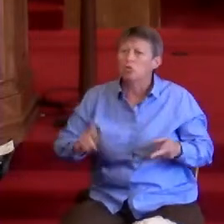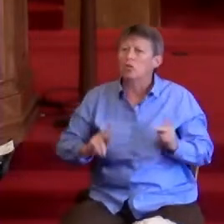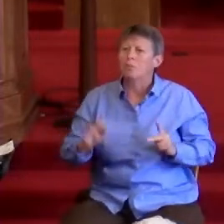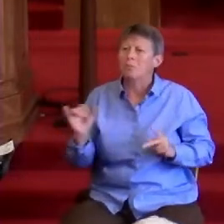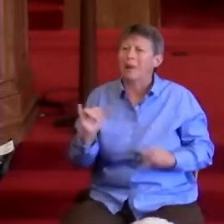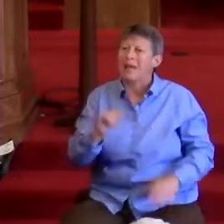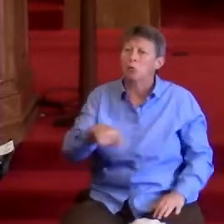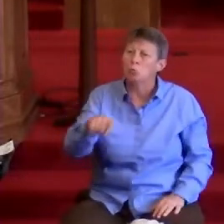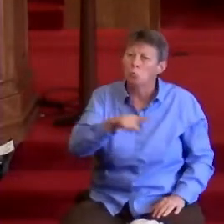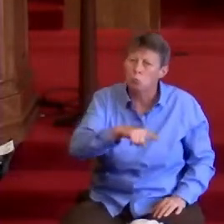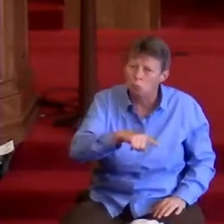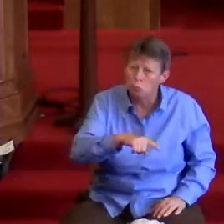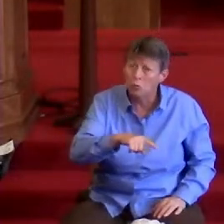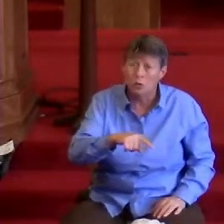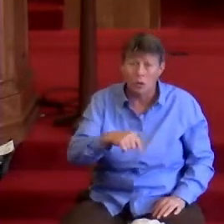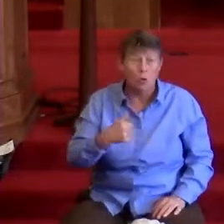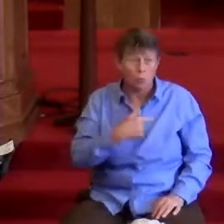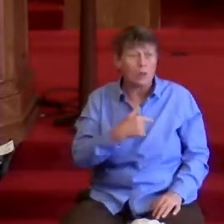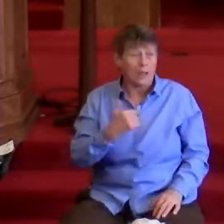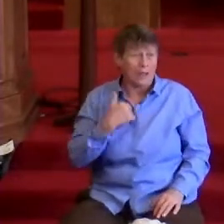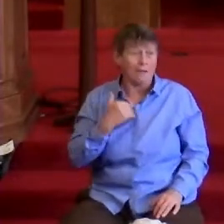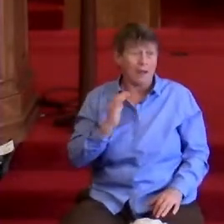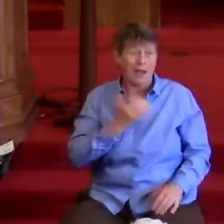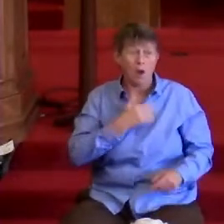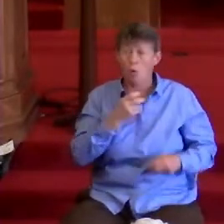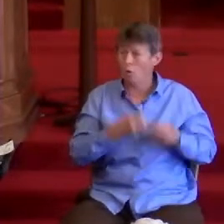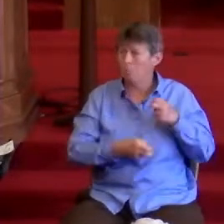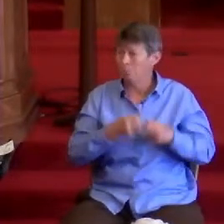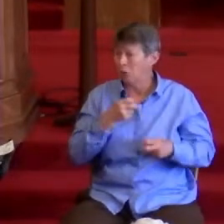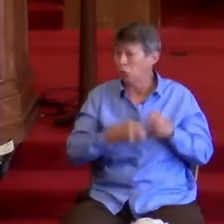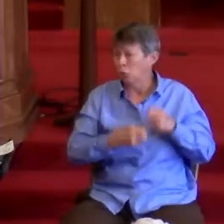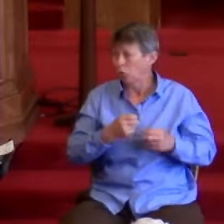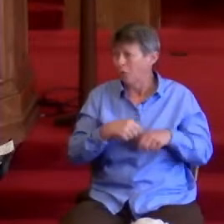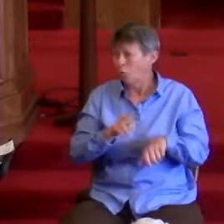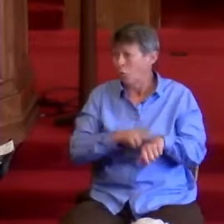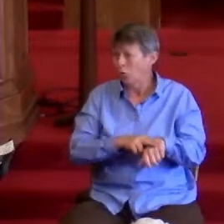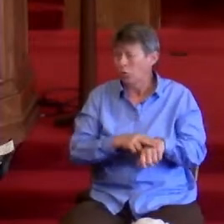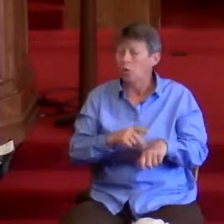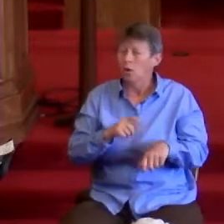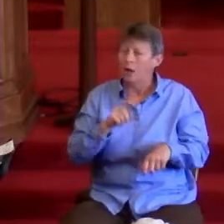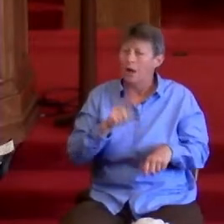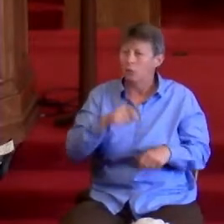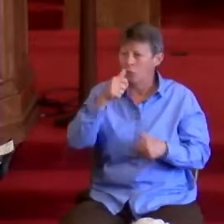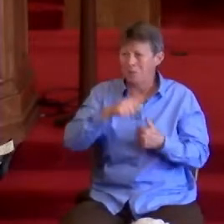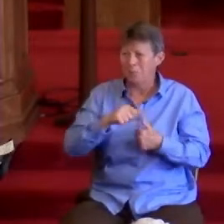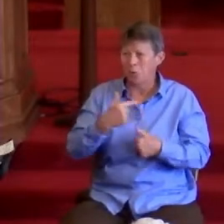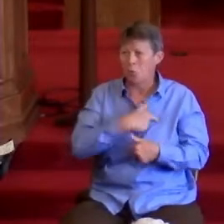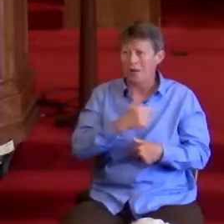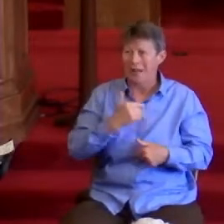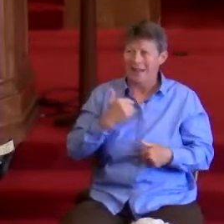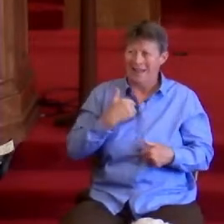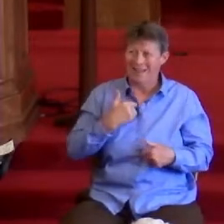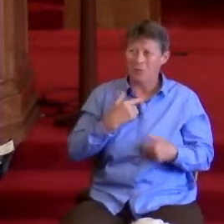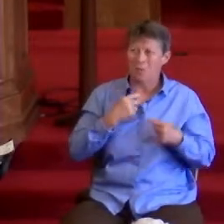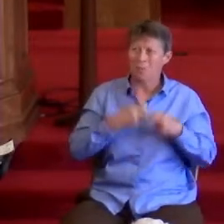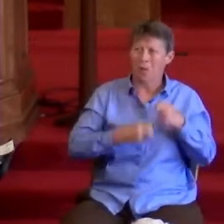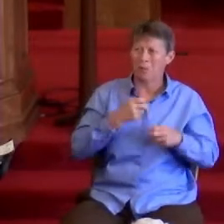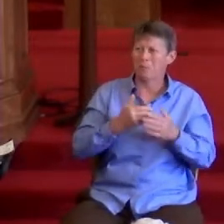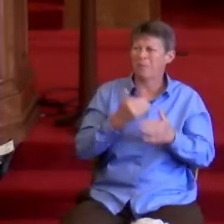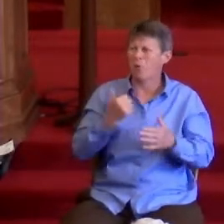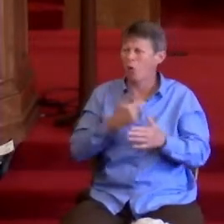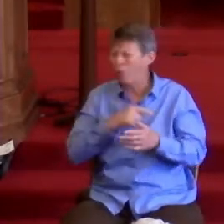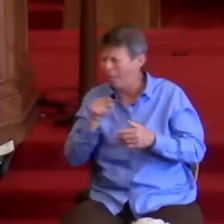we don't have our own issues. And we should never forget to remove the log from our own eye before pointing out the